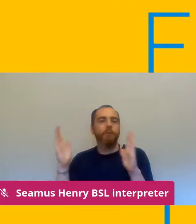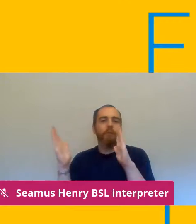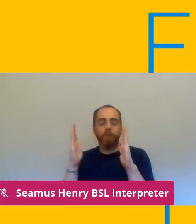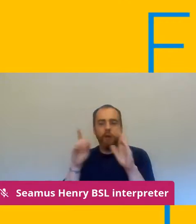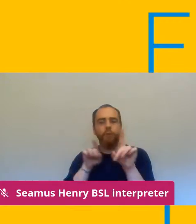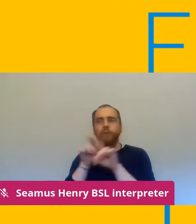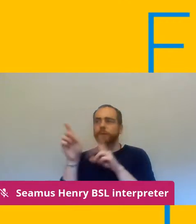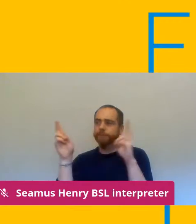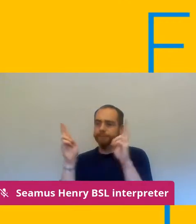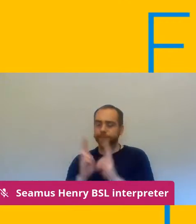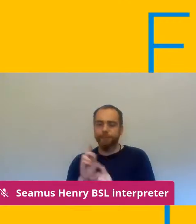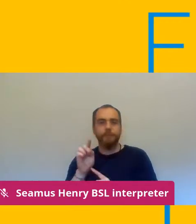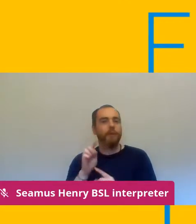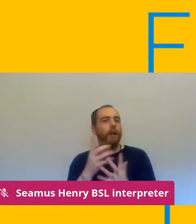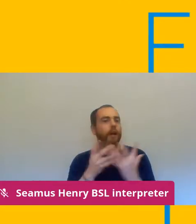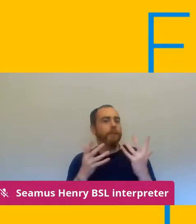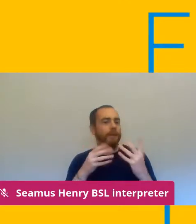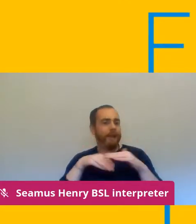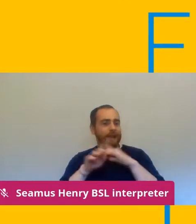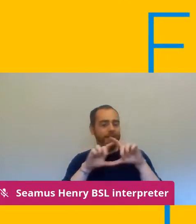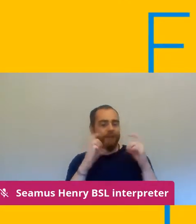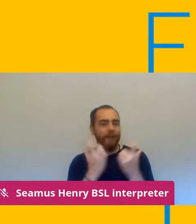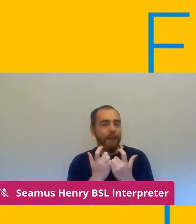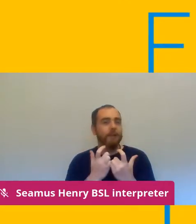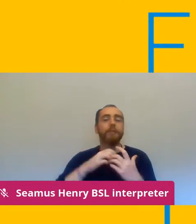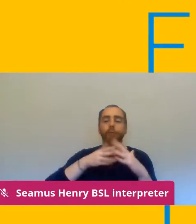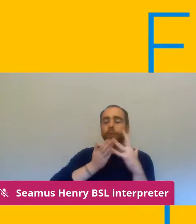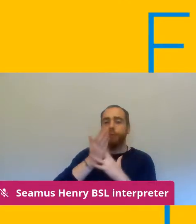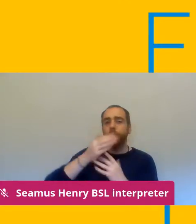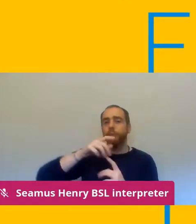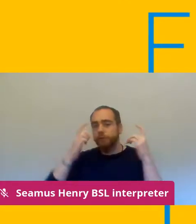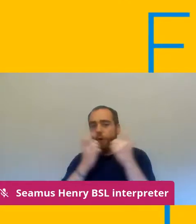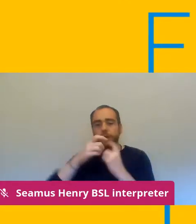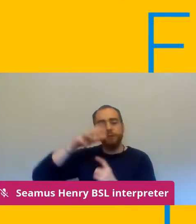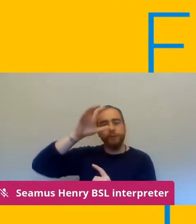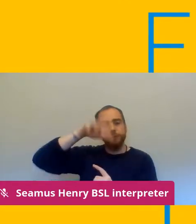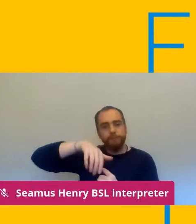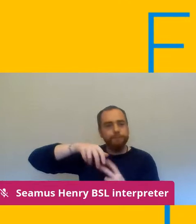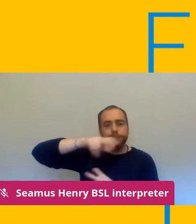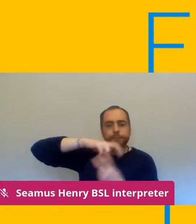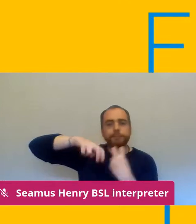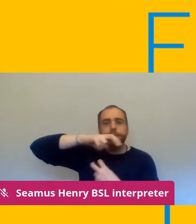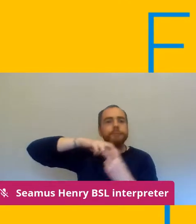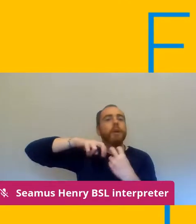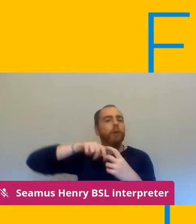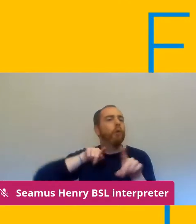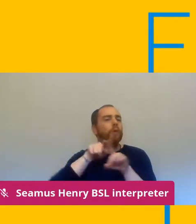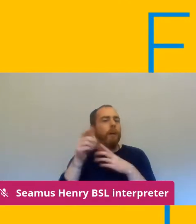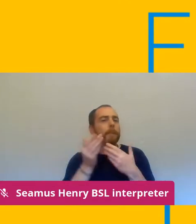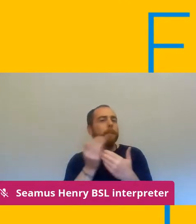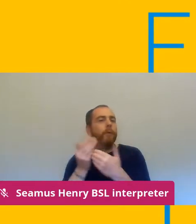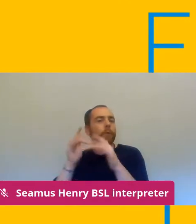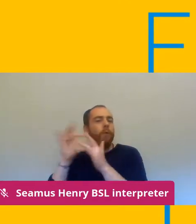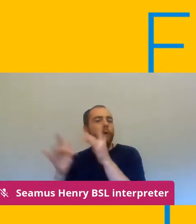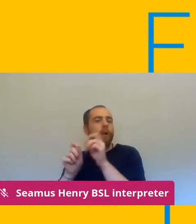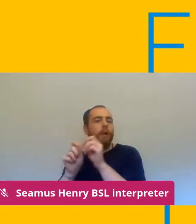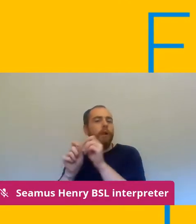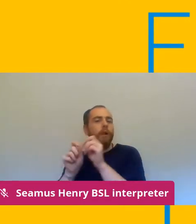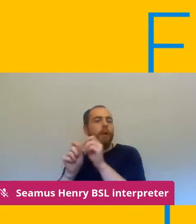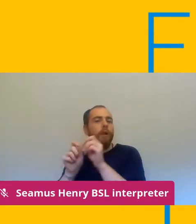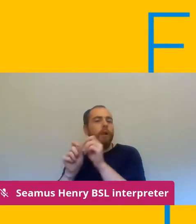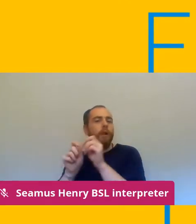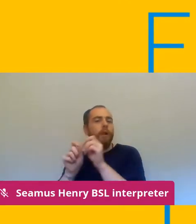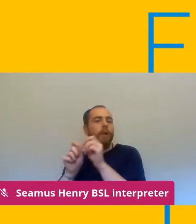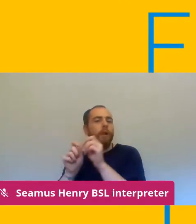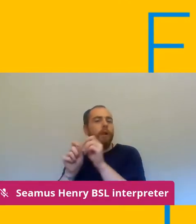uh through a combination of arguing for blended delivery models and moving towards online learning splitting up groups and and